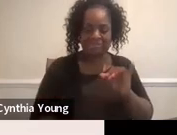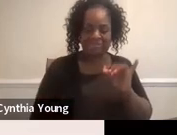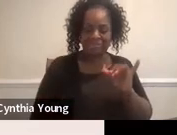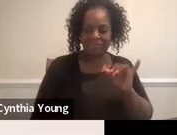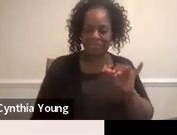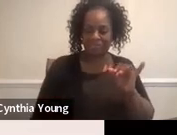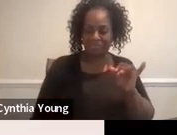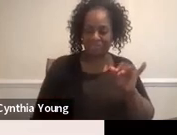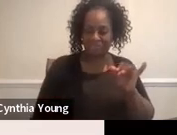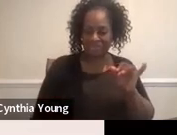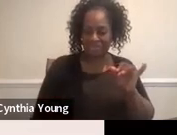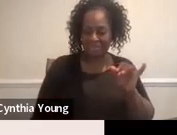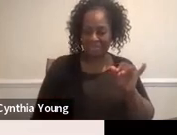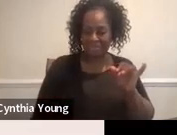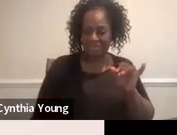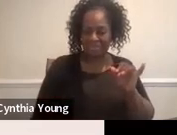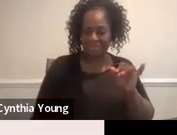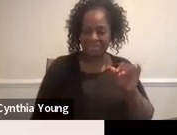my modules.